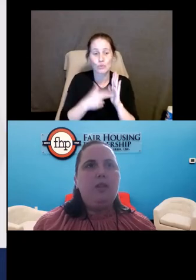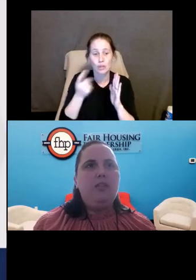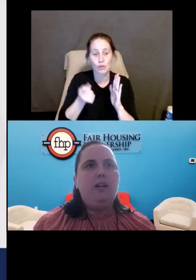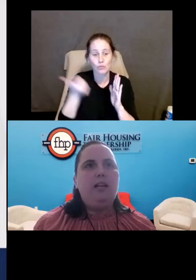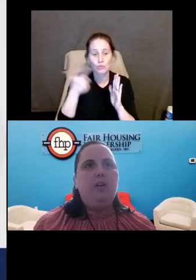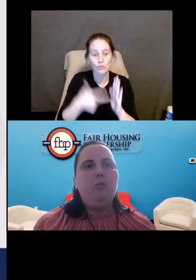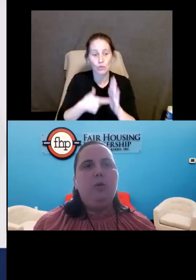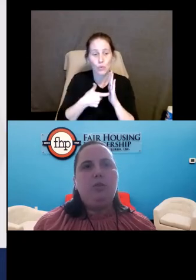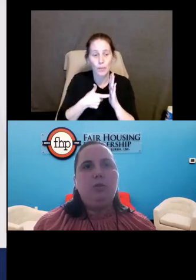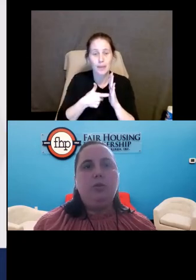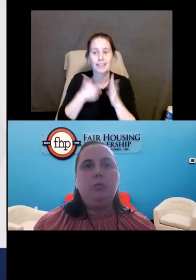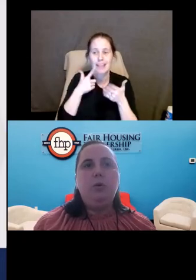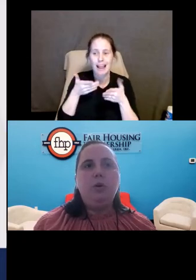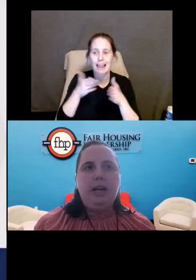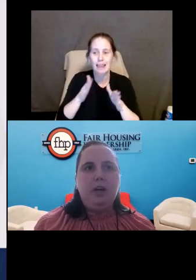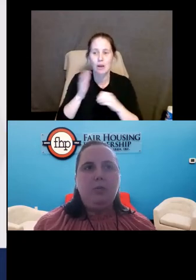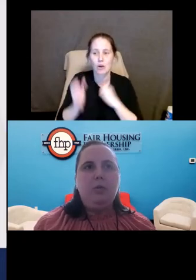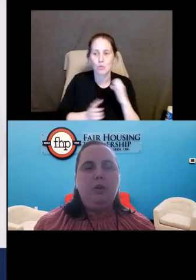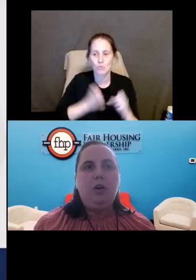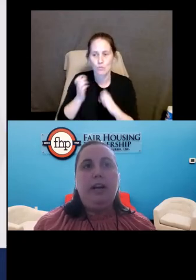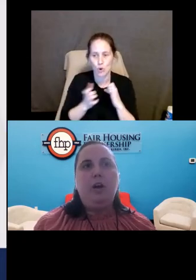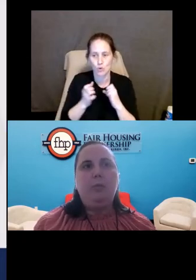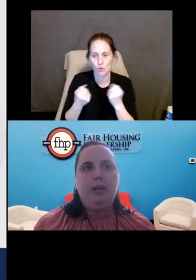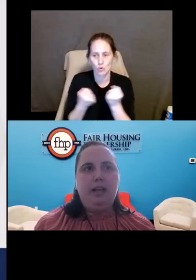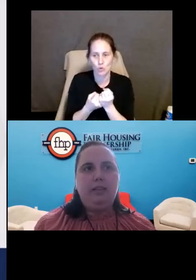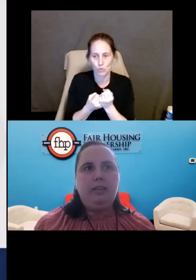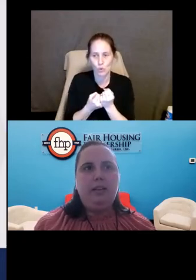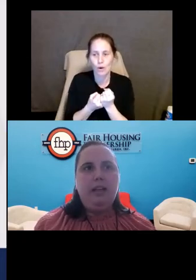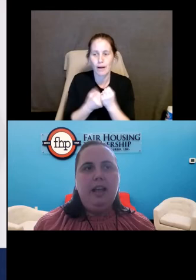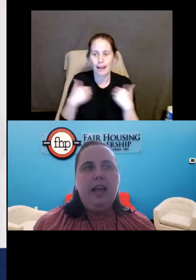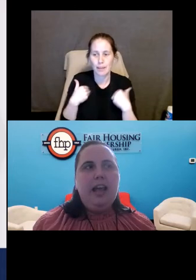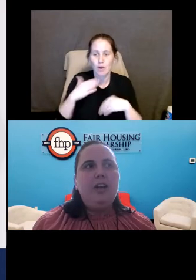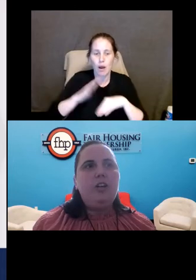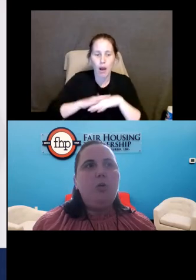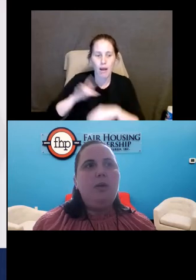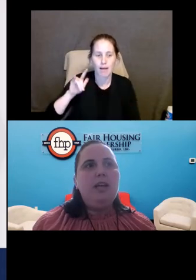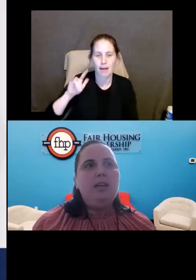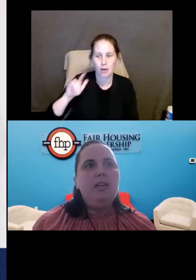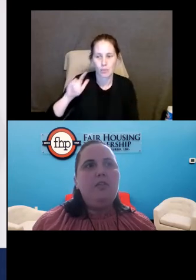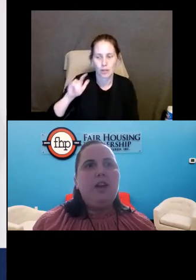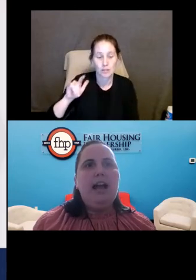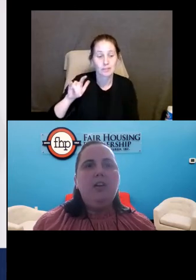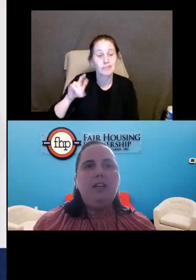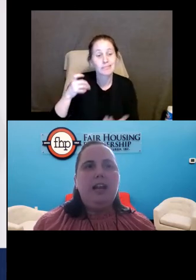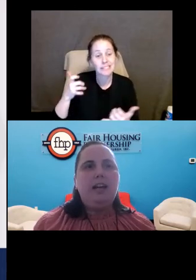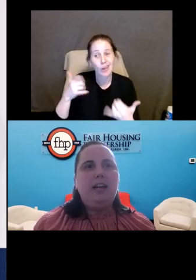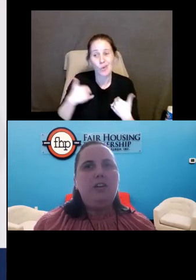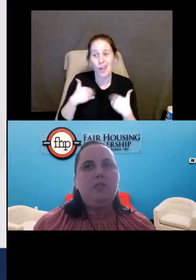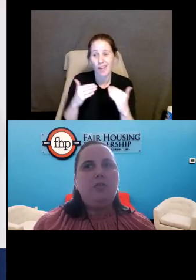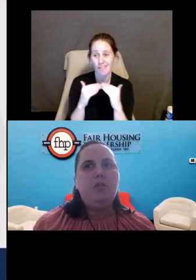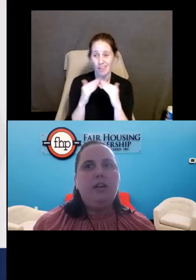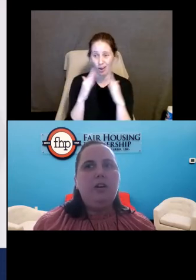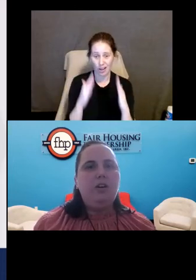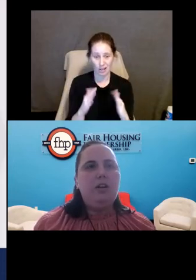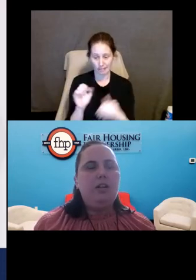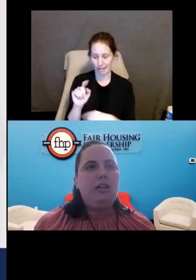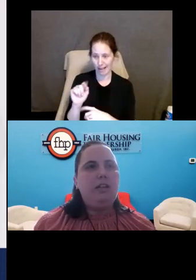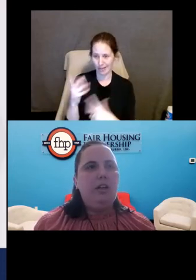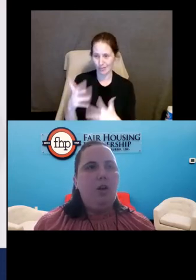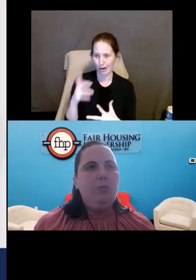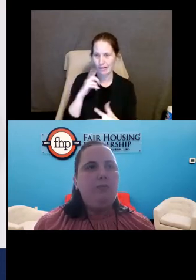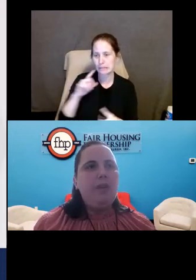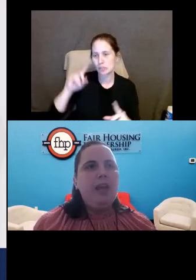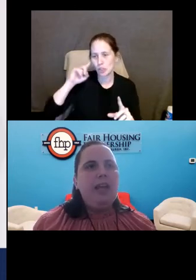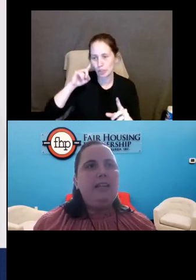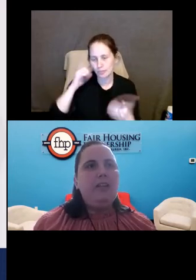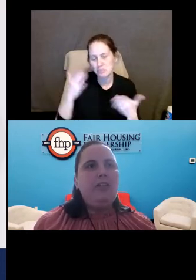requirement that allowed emotional support animals on airplanes. And so when we get to the Fair Housing Act, and as you've already heard and likely